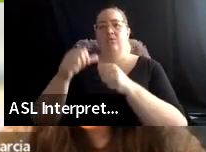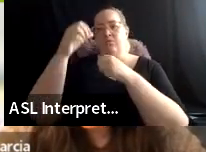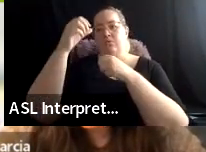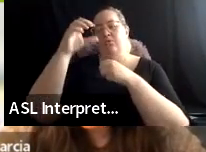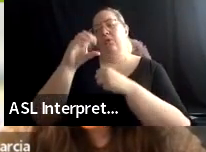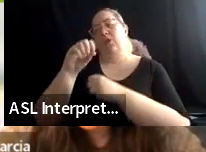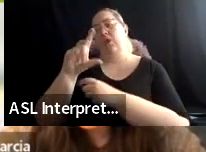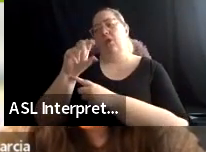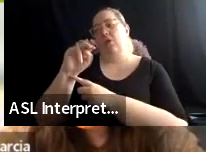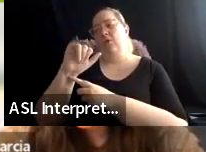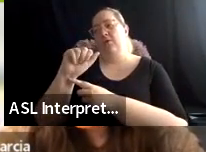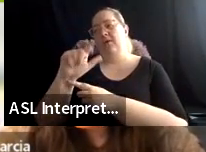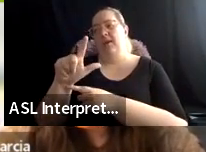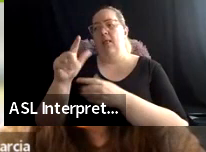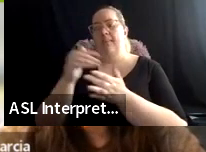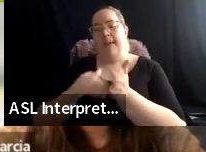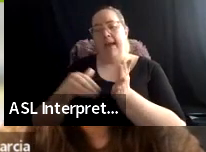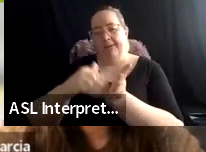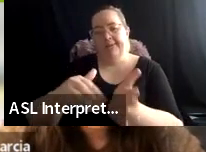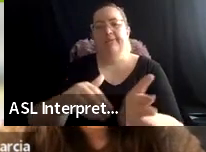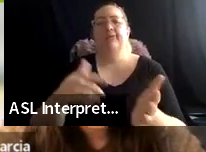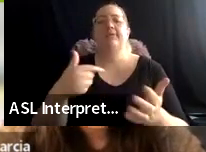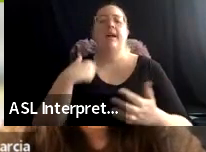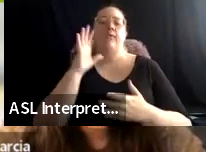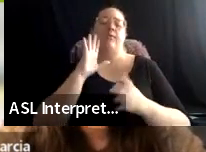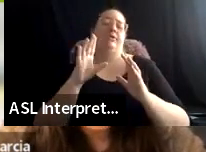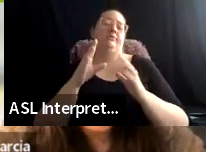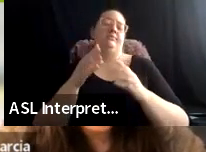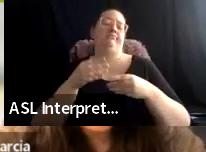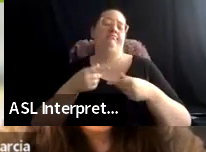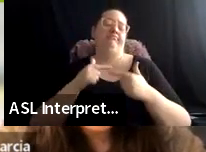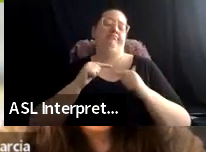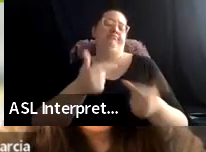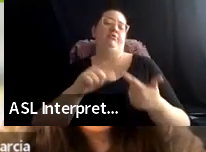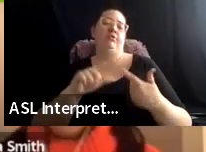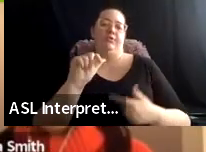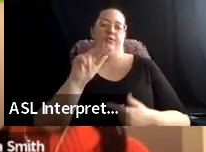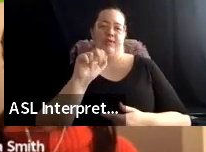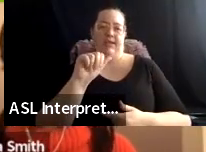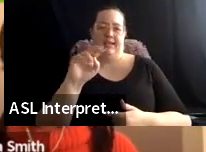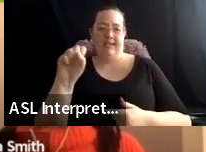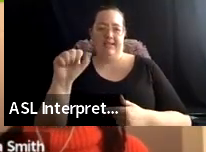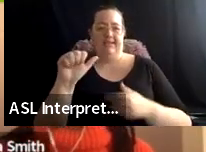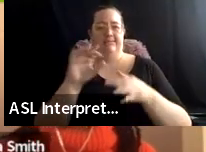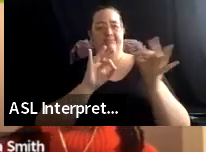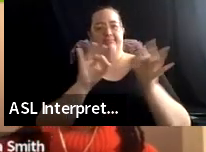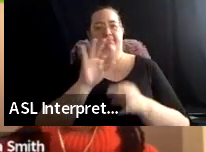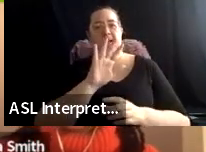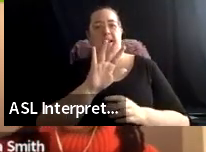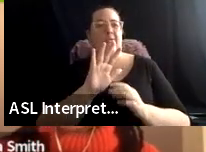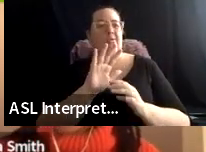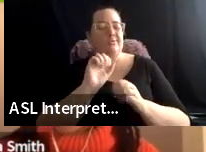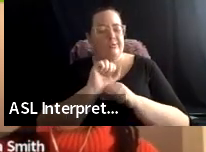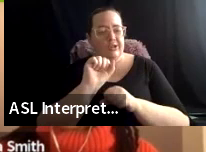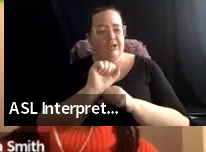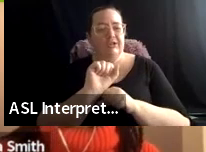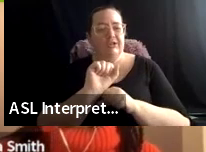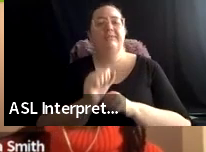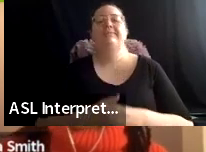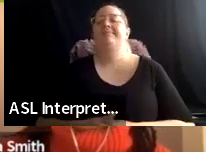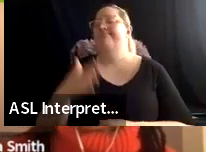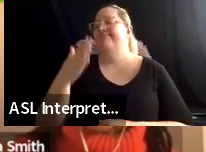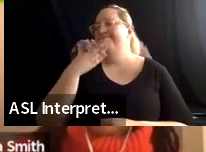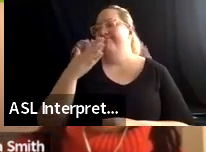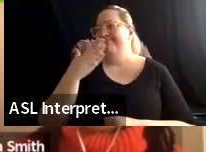will pass off to Vanessa to talk about what led her to this work. Thank you, Felicia. And hopefully my, my connection is